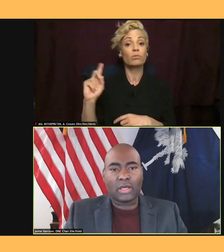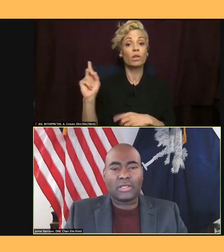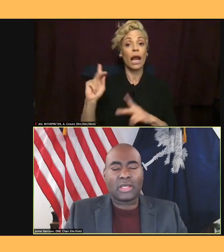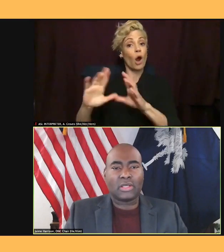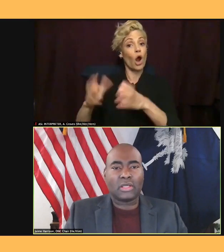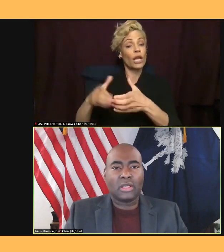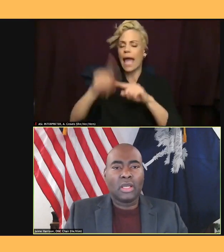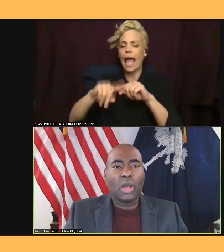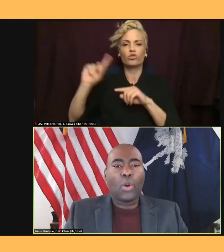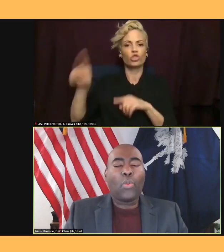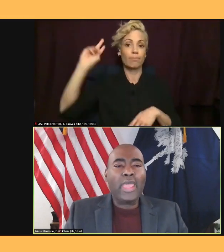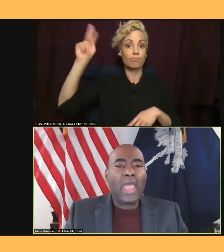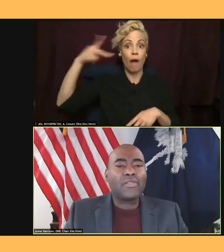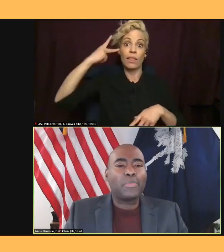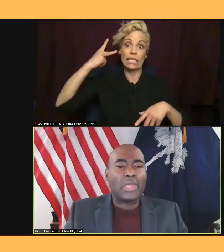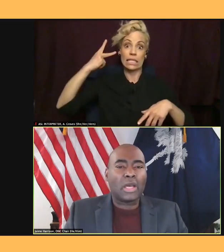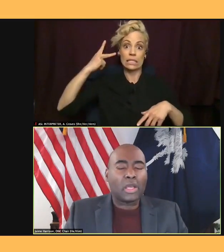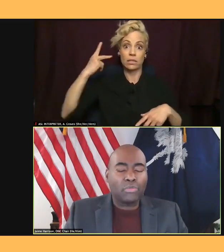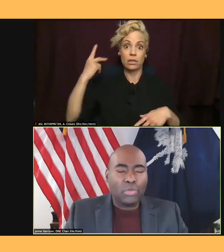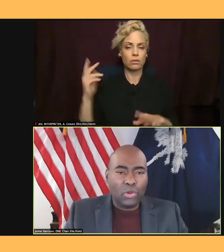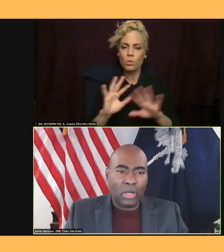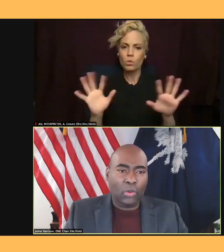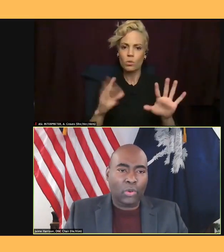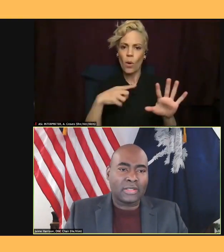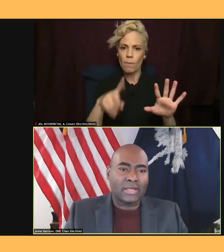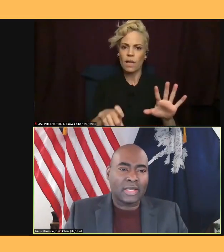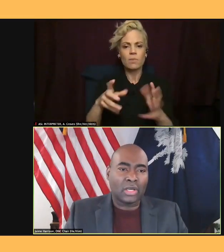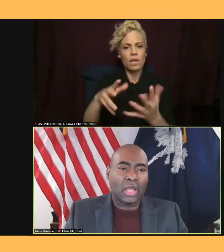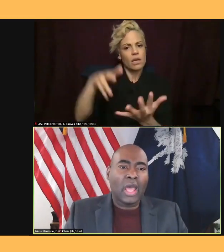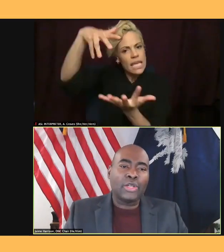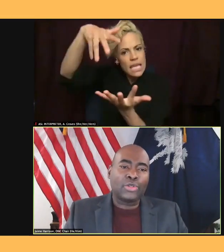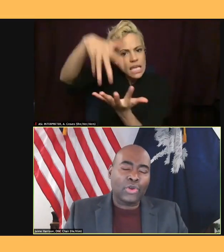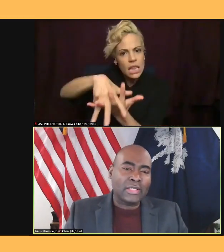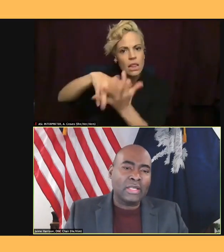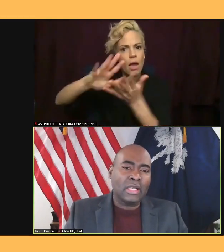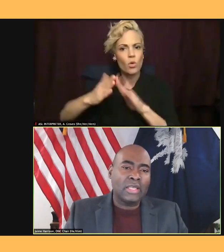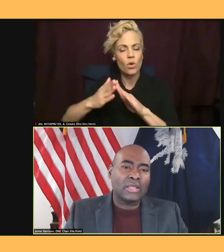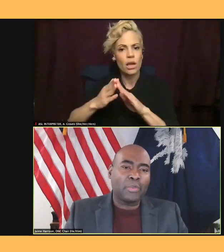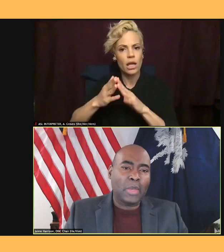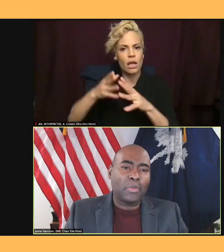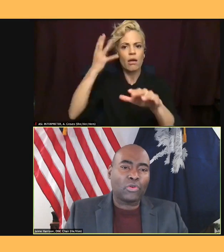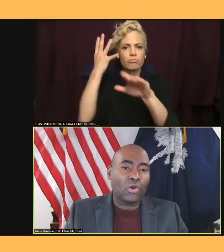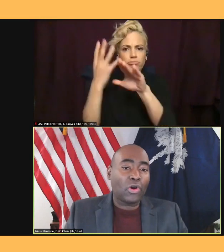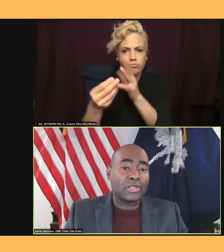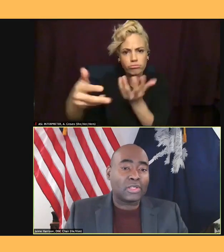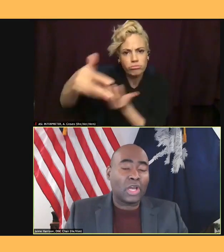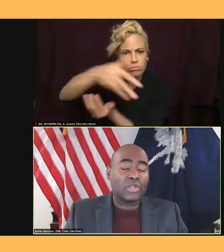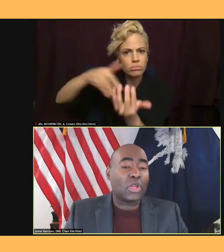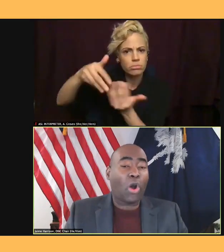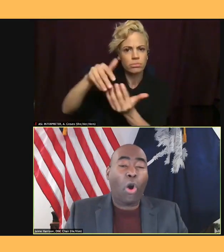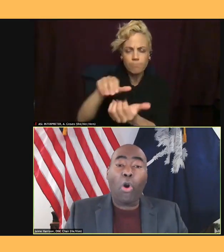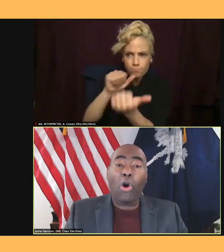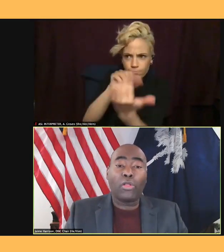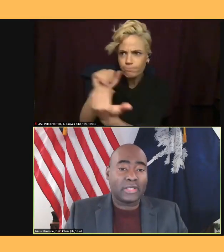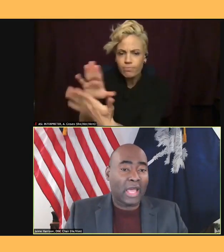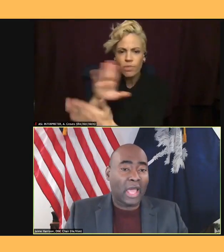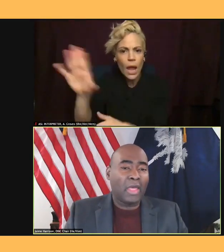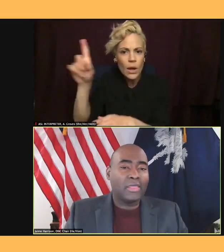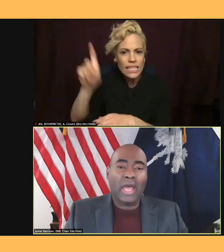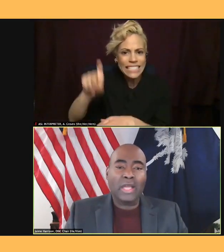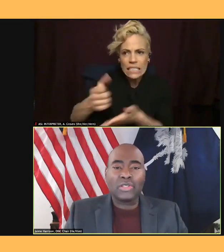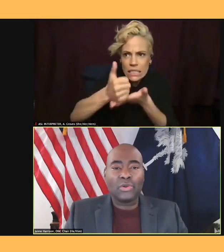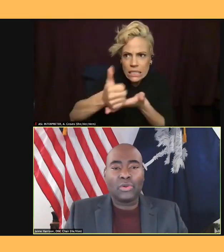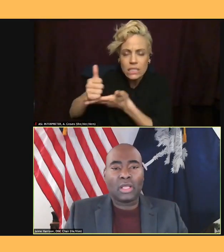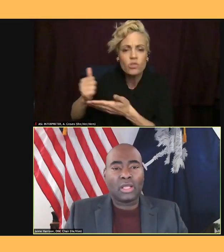We have to be a community organization addressing the needs of people across this country all the time, not just doing the